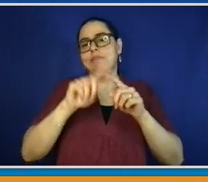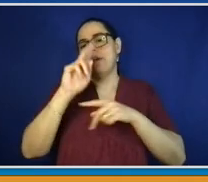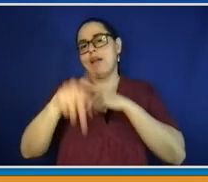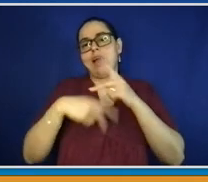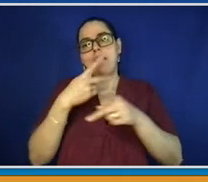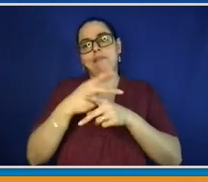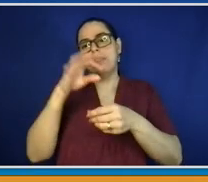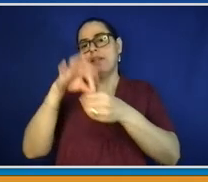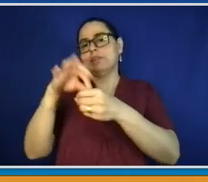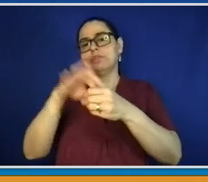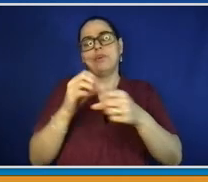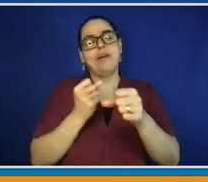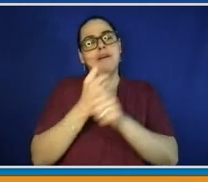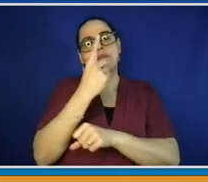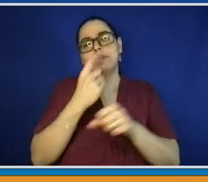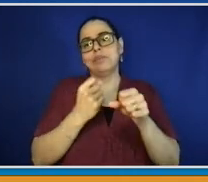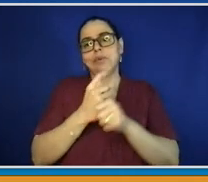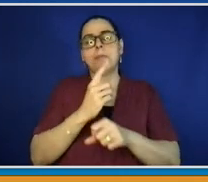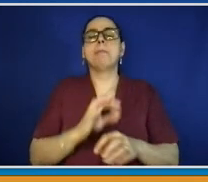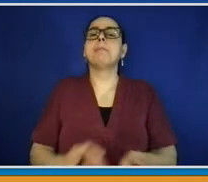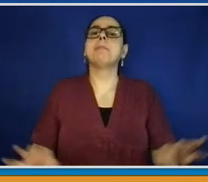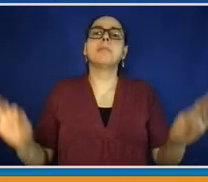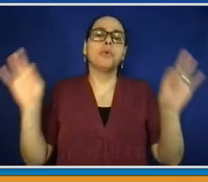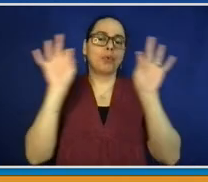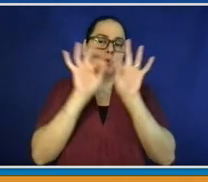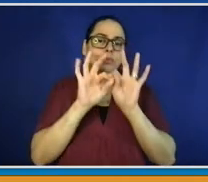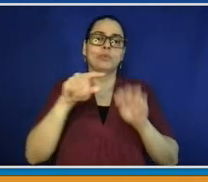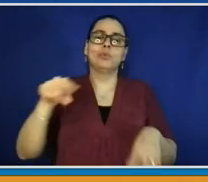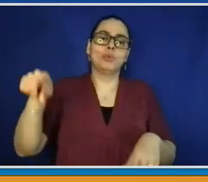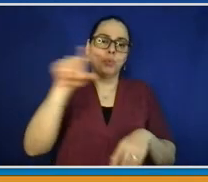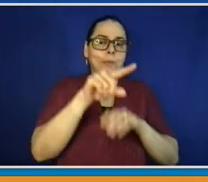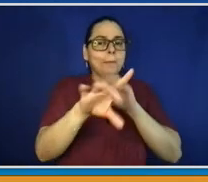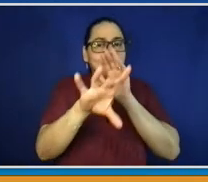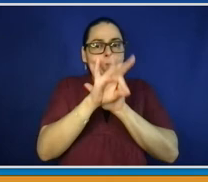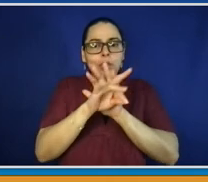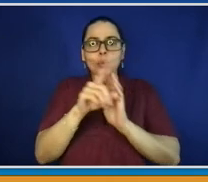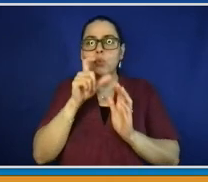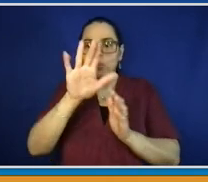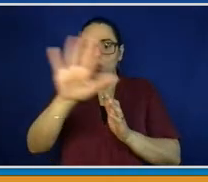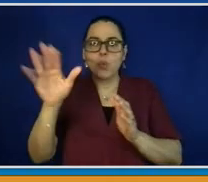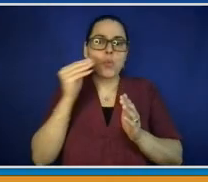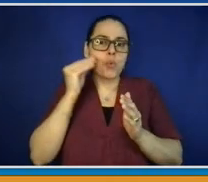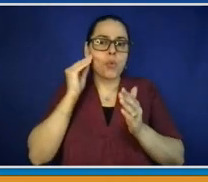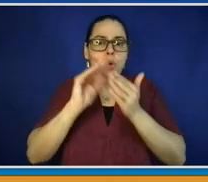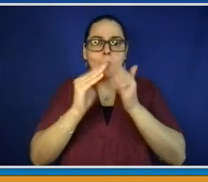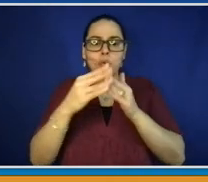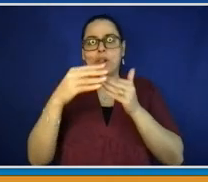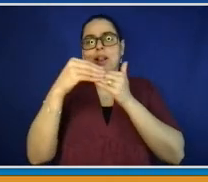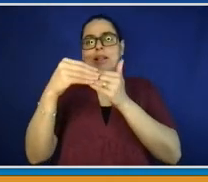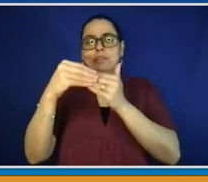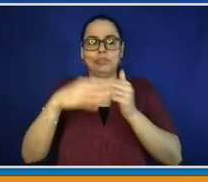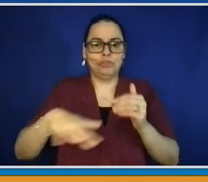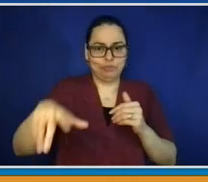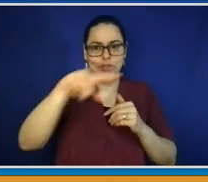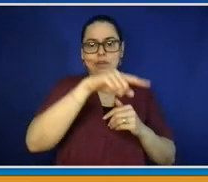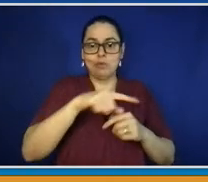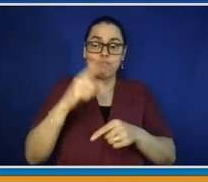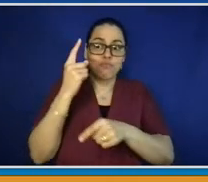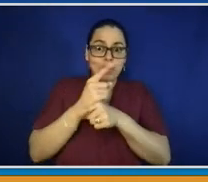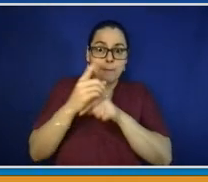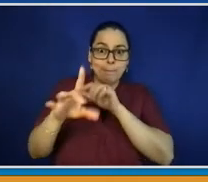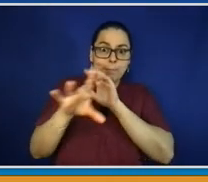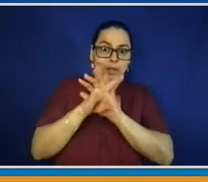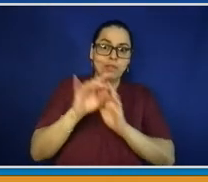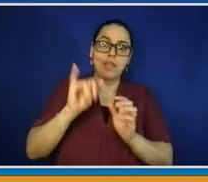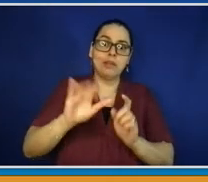serve in these positions make decisions that affect you. It affects you in terms of the services they provide, police, fire, sanitation, recreation. They